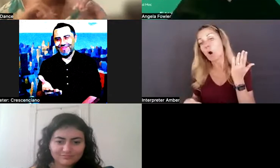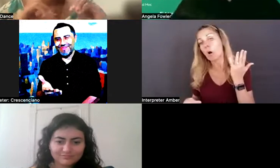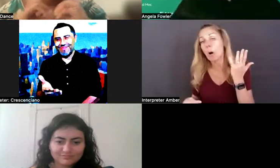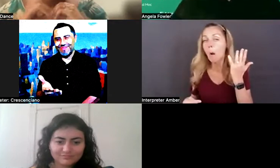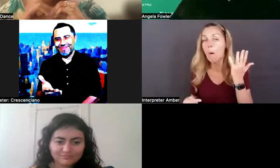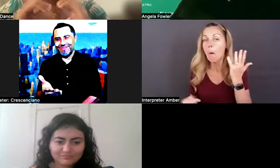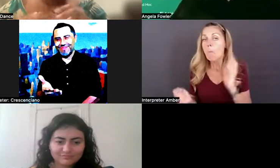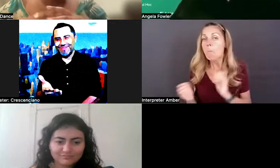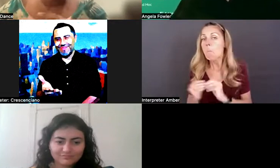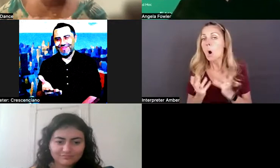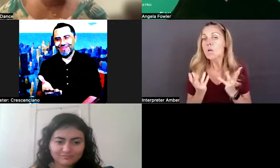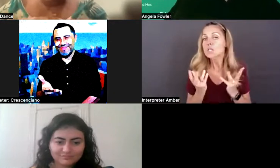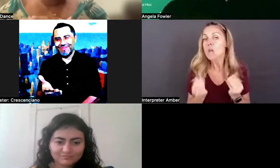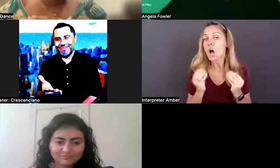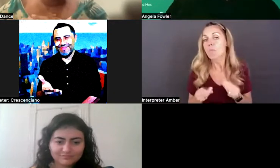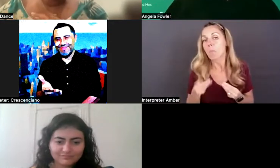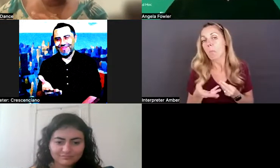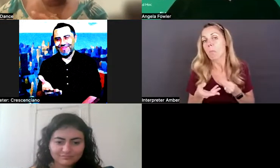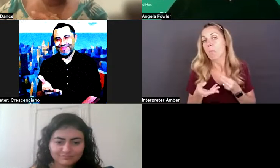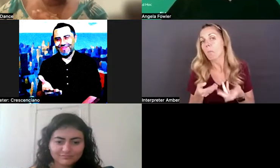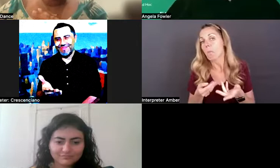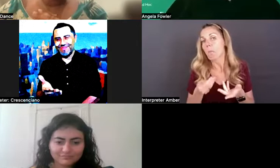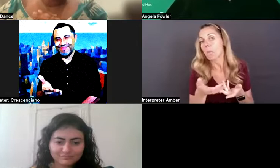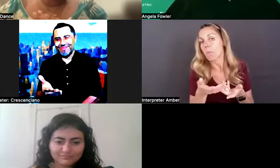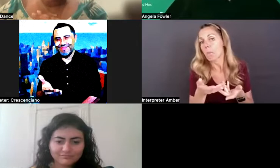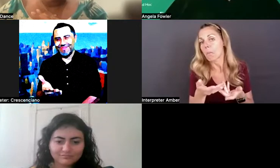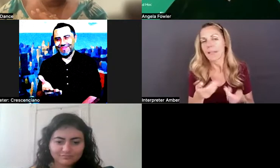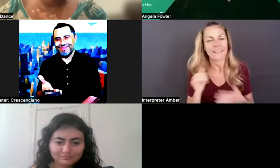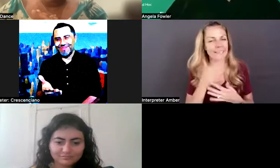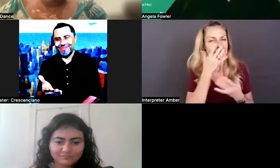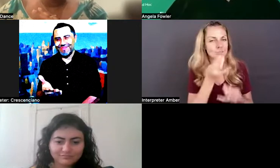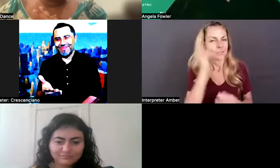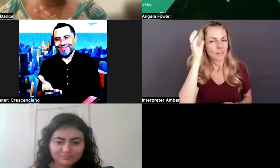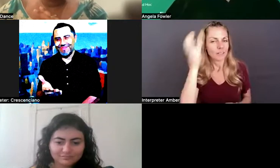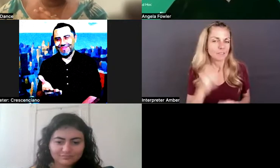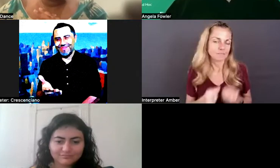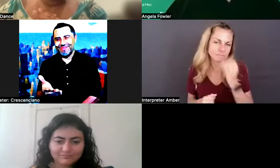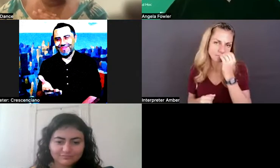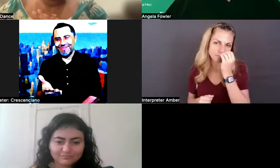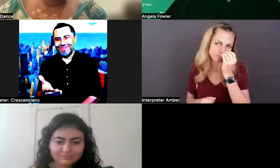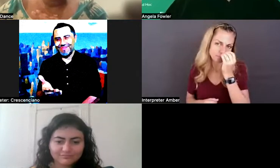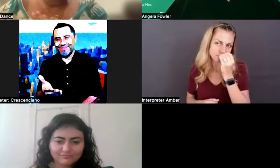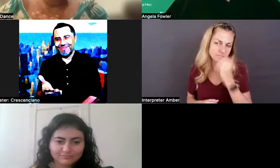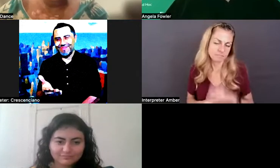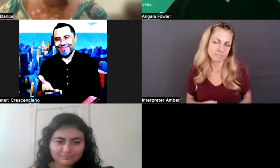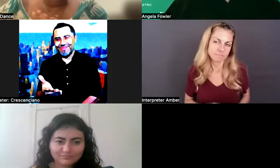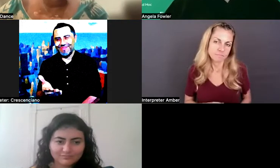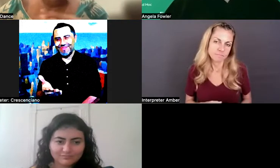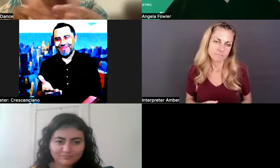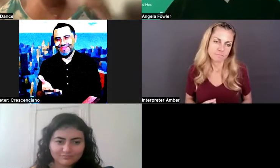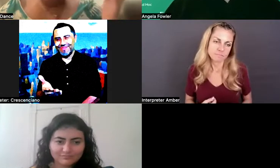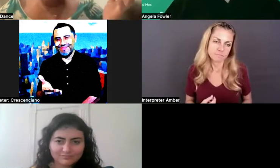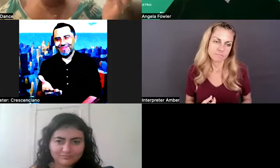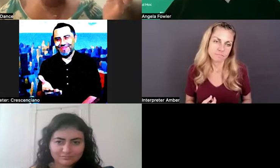them little bits as you go is a good, is an interesting concept. And I think that, um, sometimes, but also our,